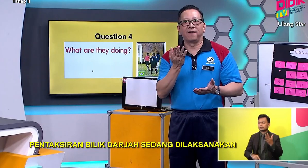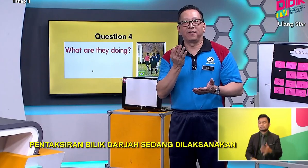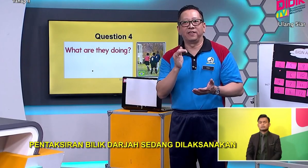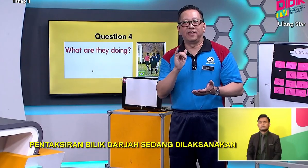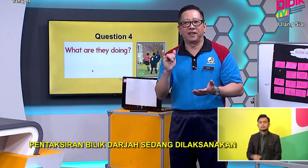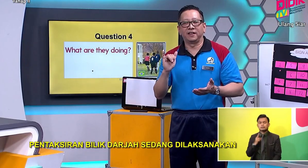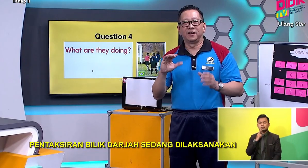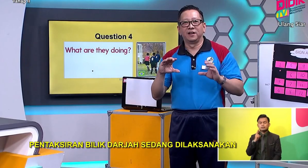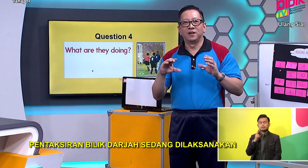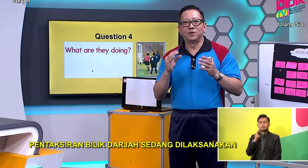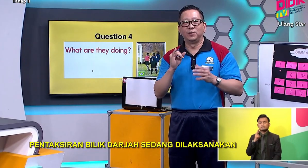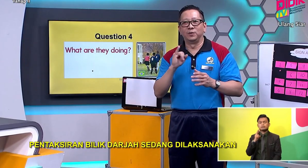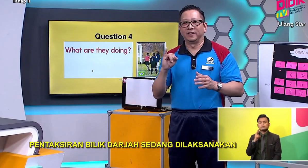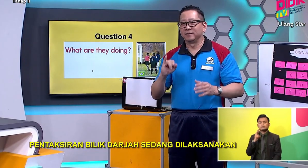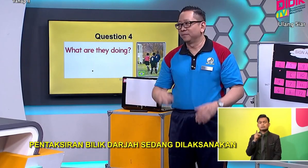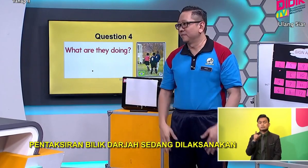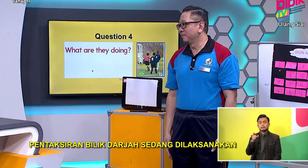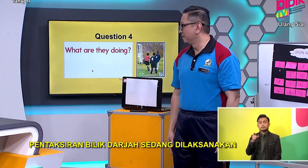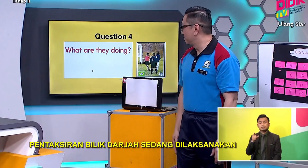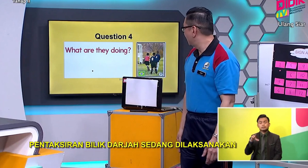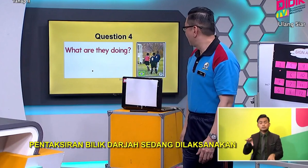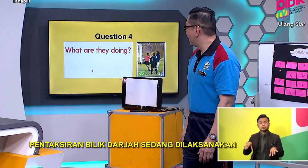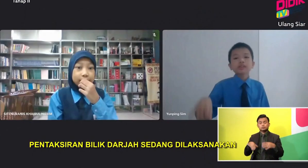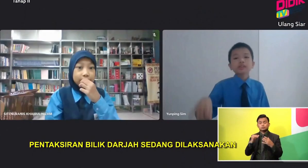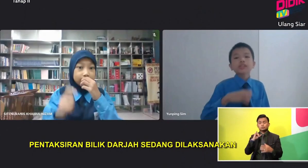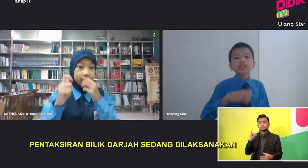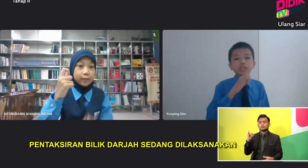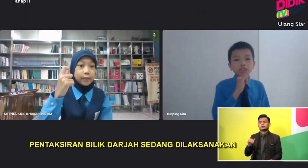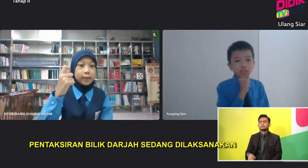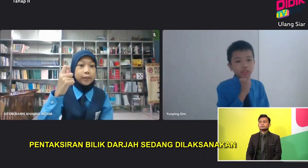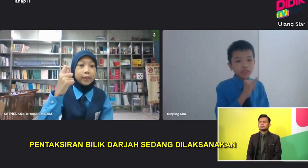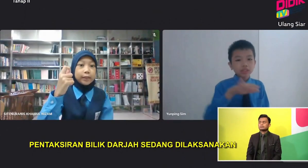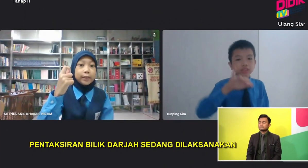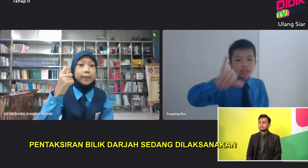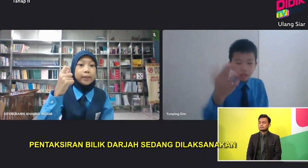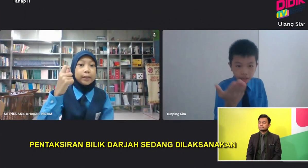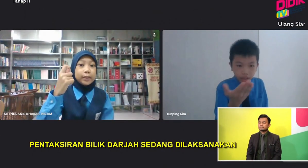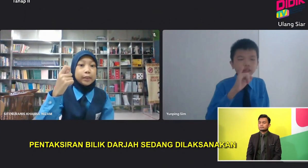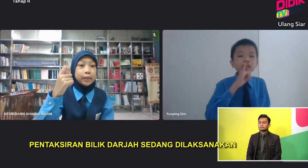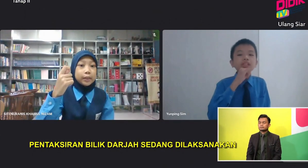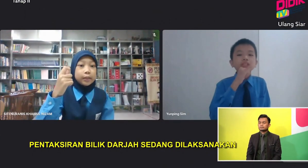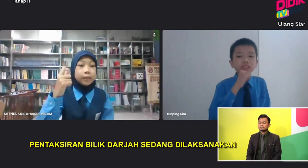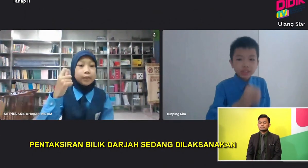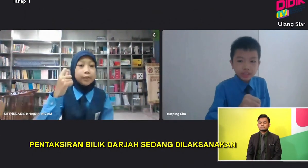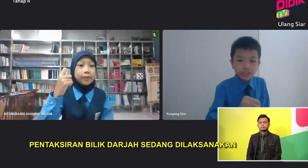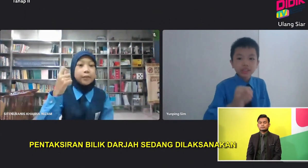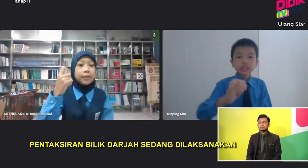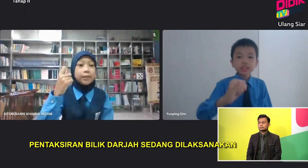Anif They They Doing Okay Anif want to try Okay They